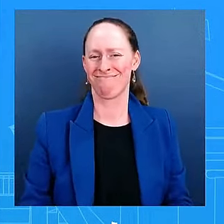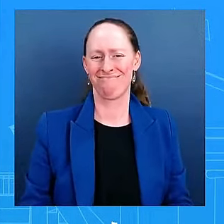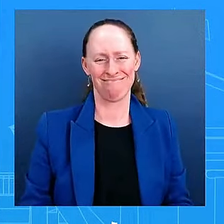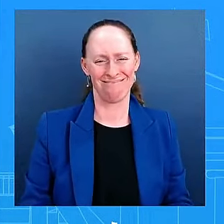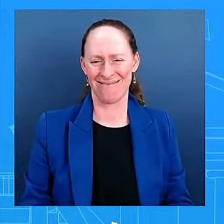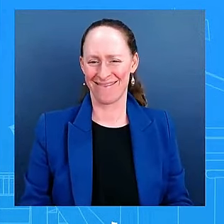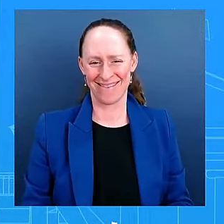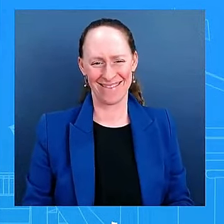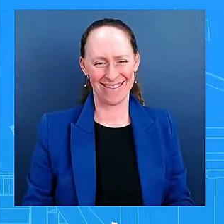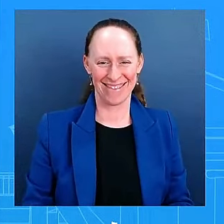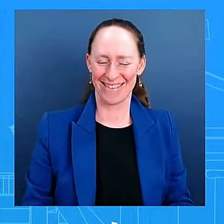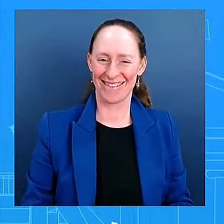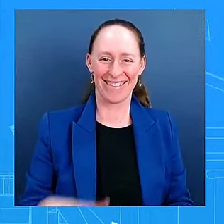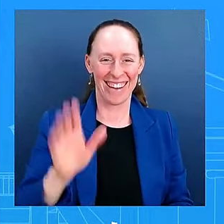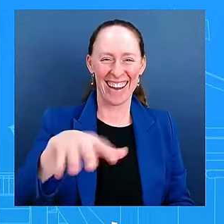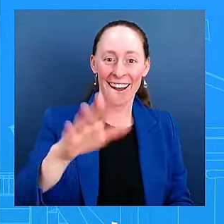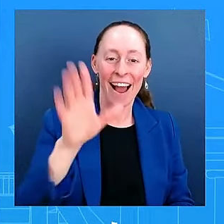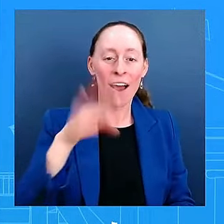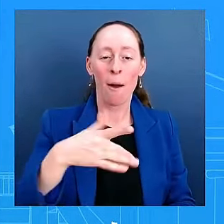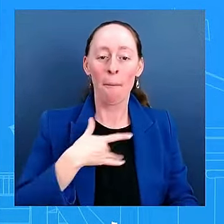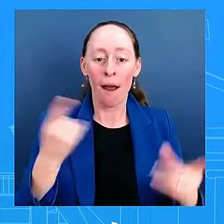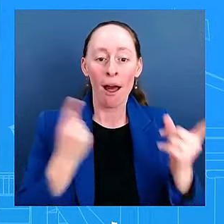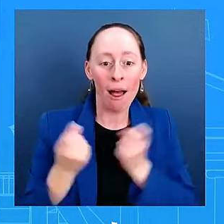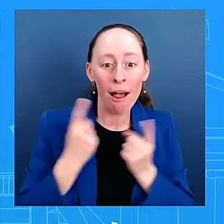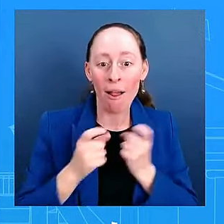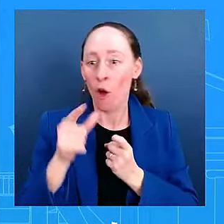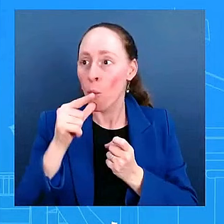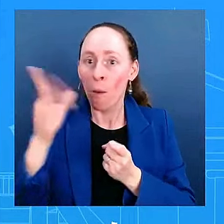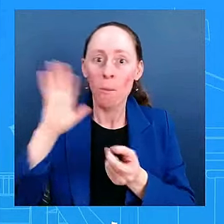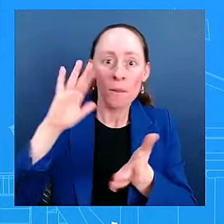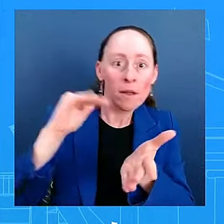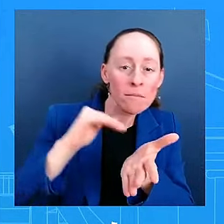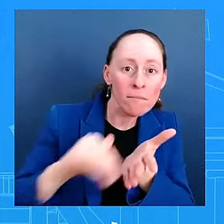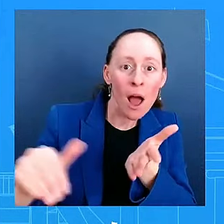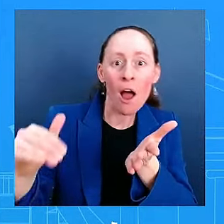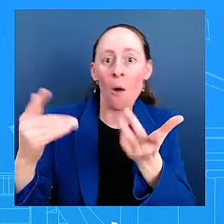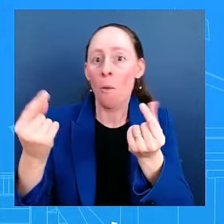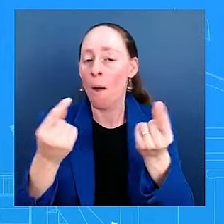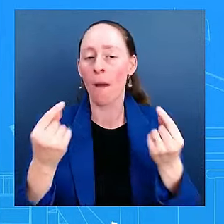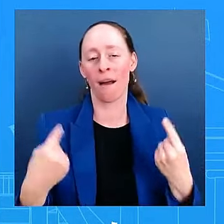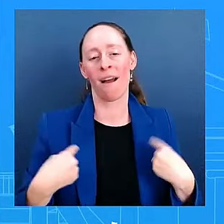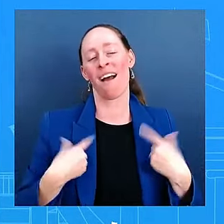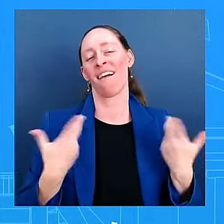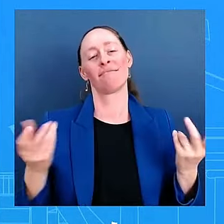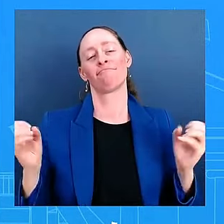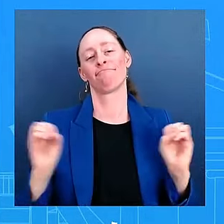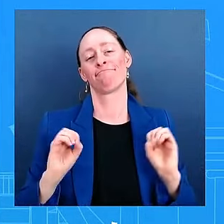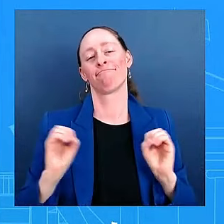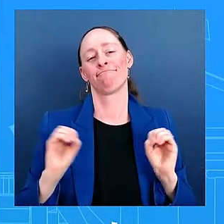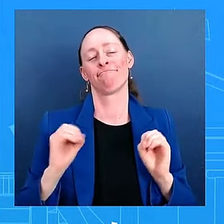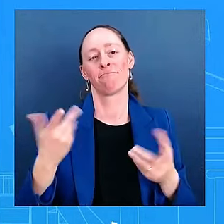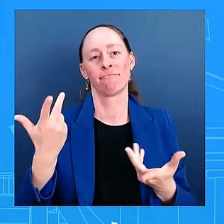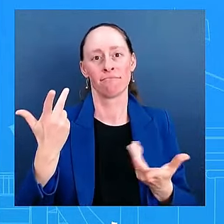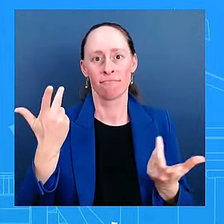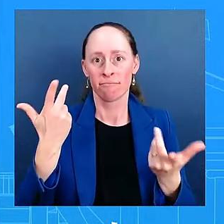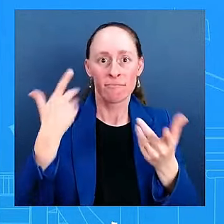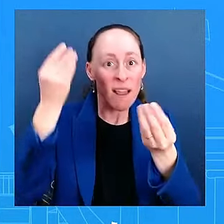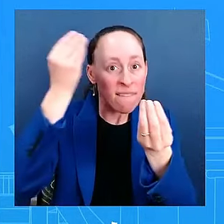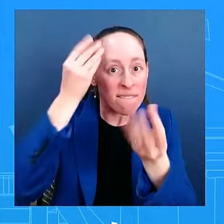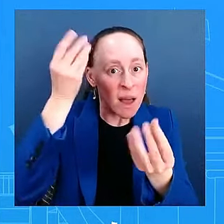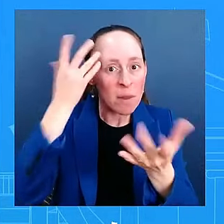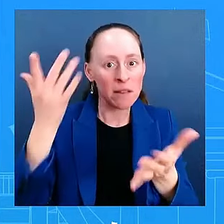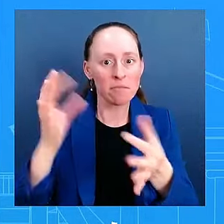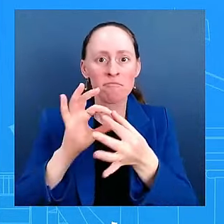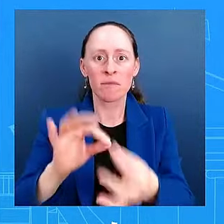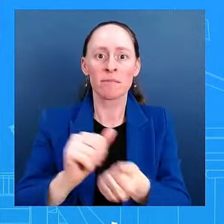months that we have. I don't have anything to share or any thought process on pardons. Once we have something to share, we certainly will share that.